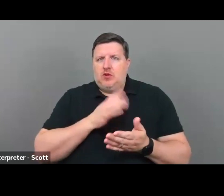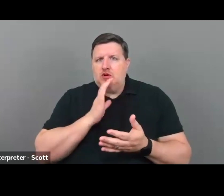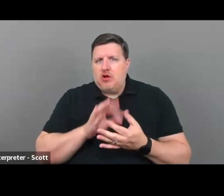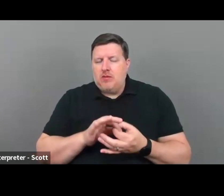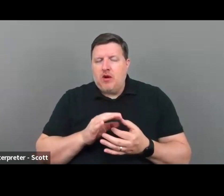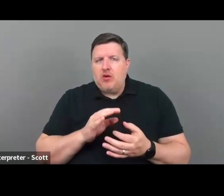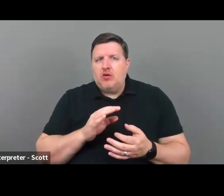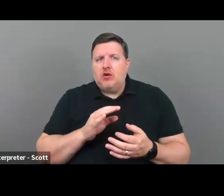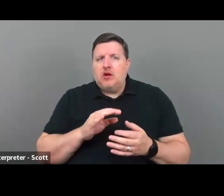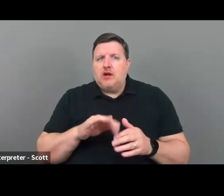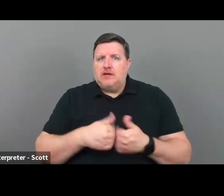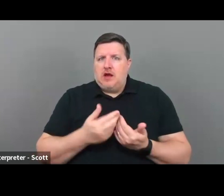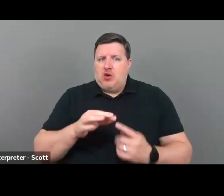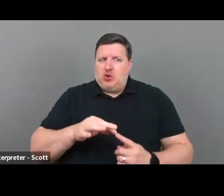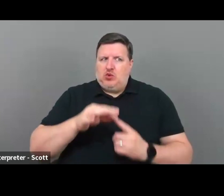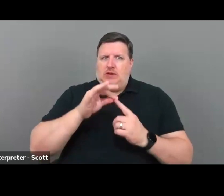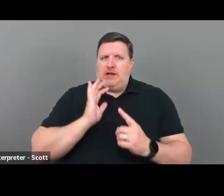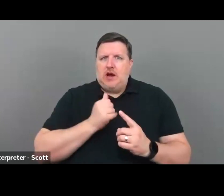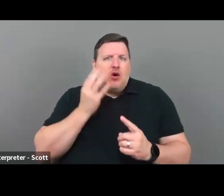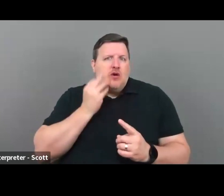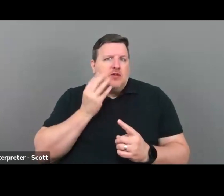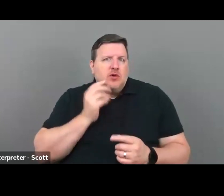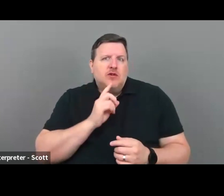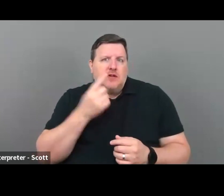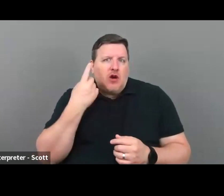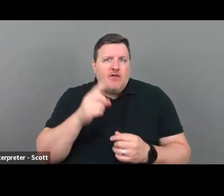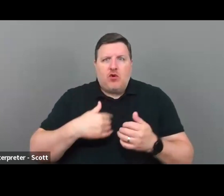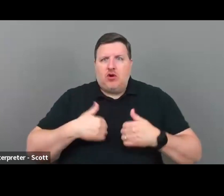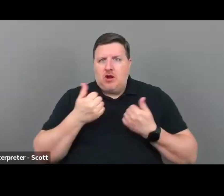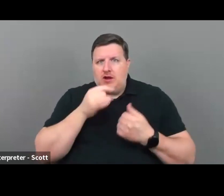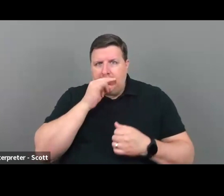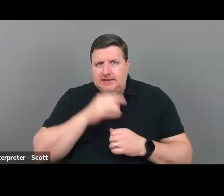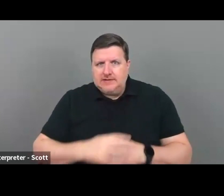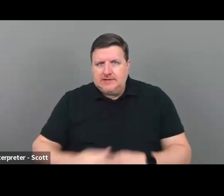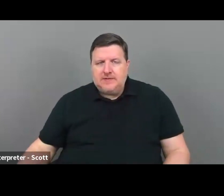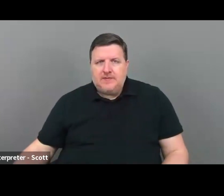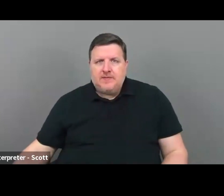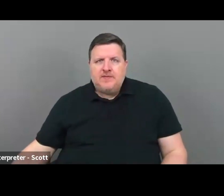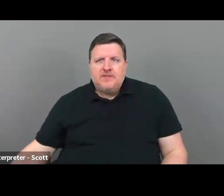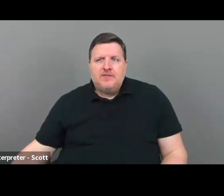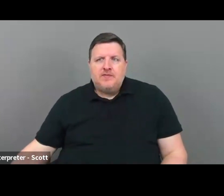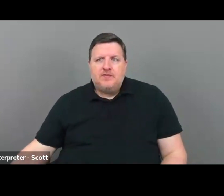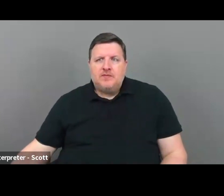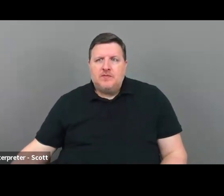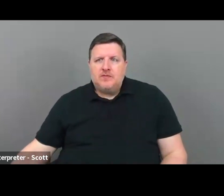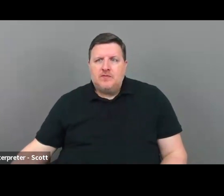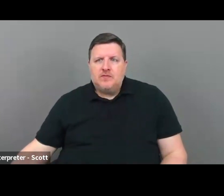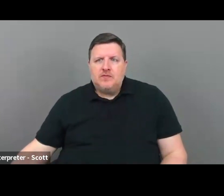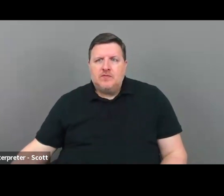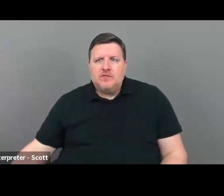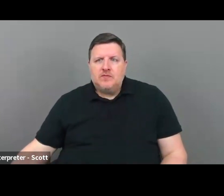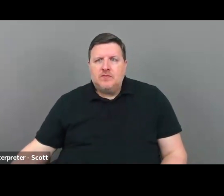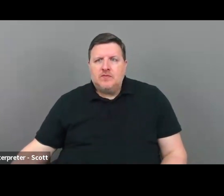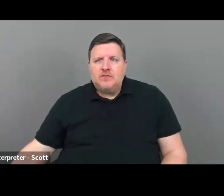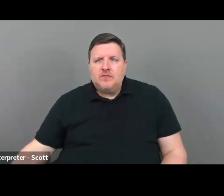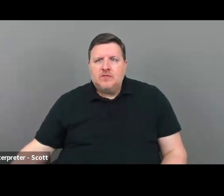is how unique our experiences are for young kids. Um, we've seen our kids have sung at Carnegie hall